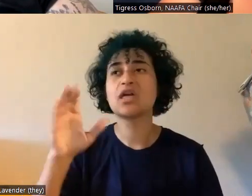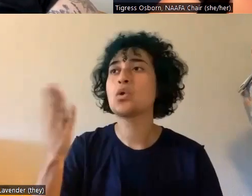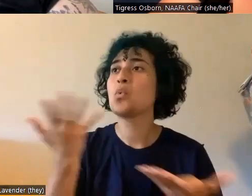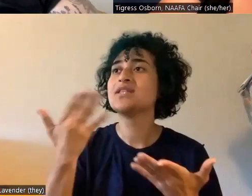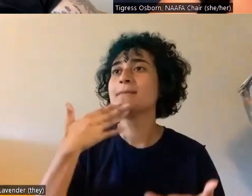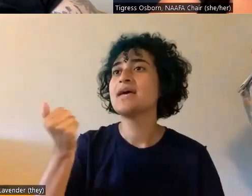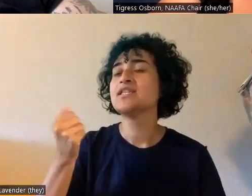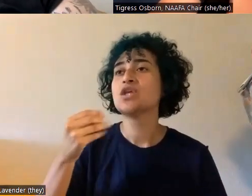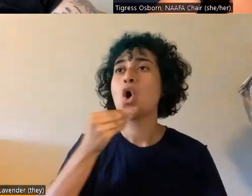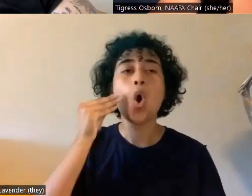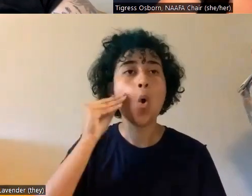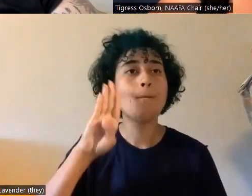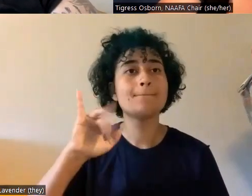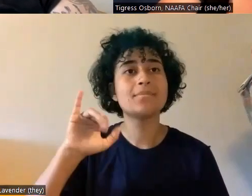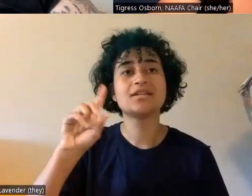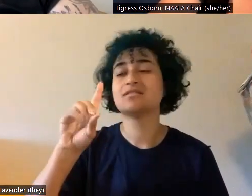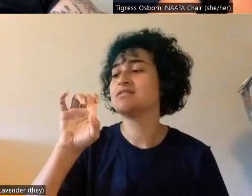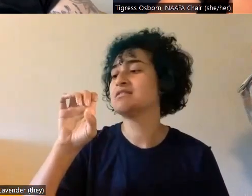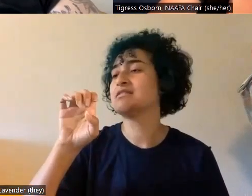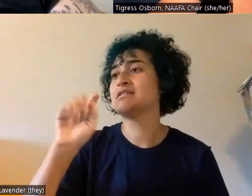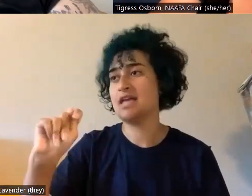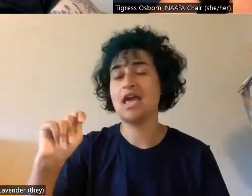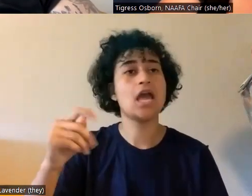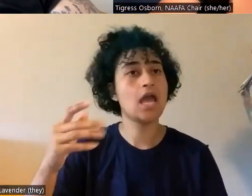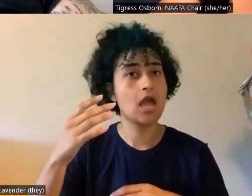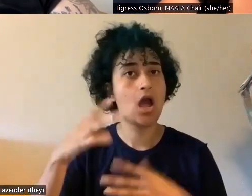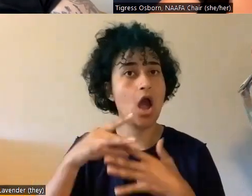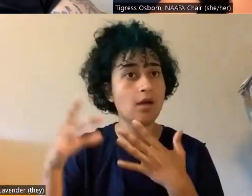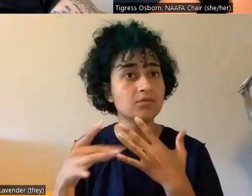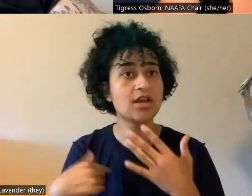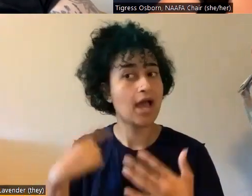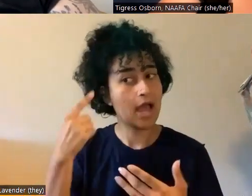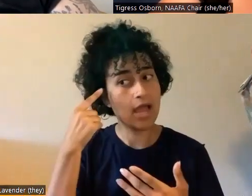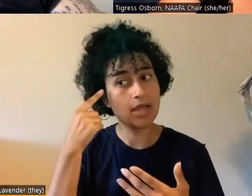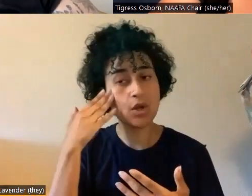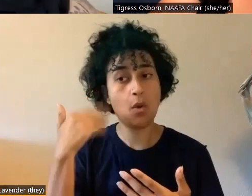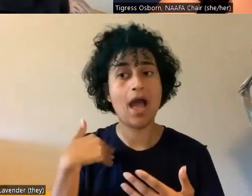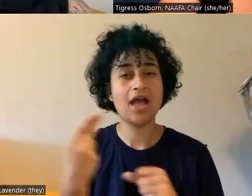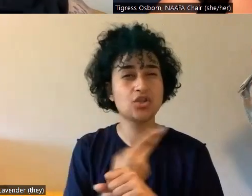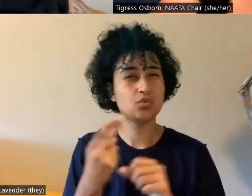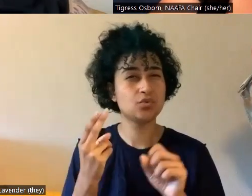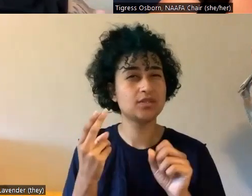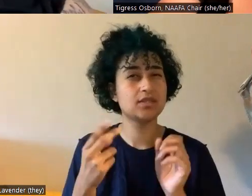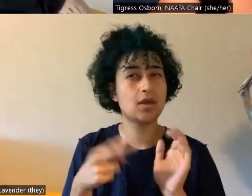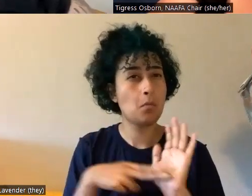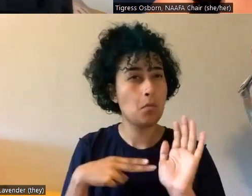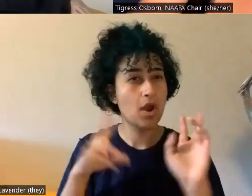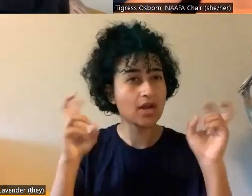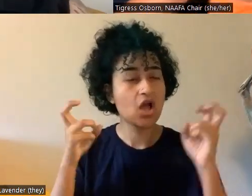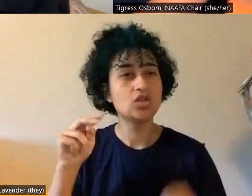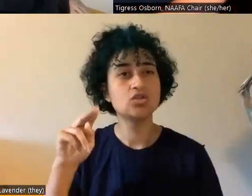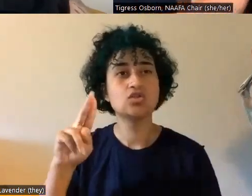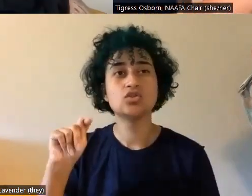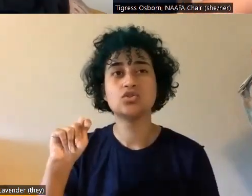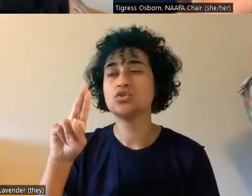now that we have. I think I use a Tushy. There's a ton of them. So like our list,